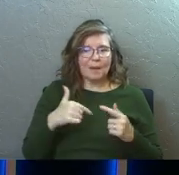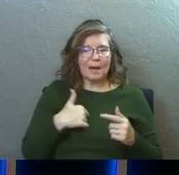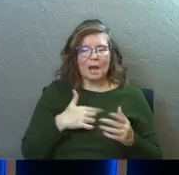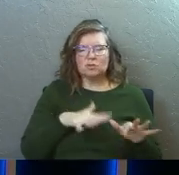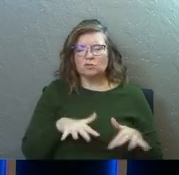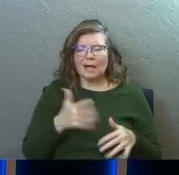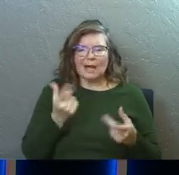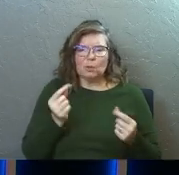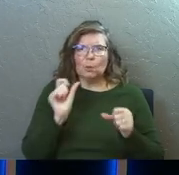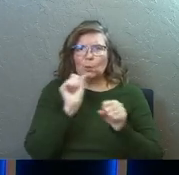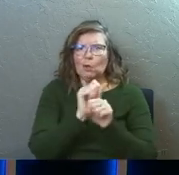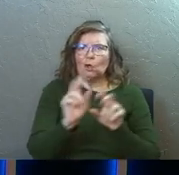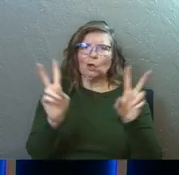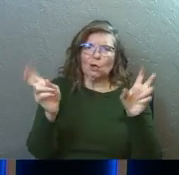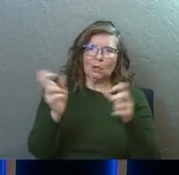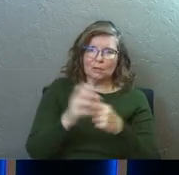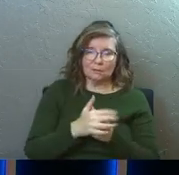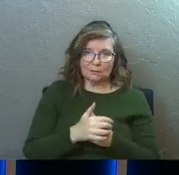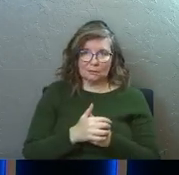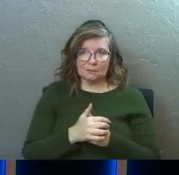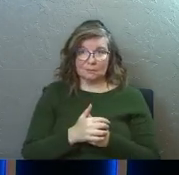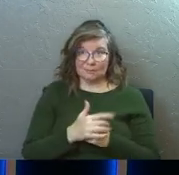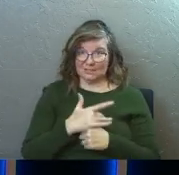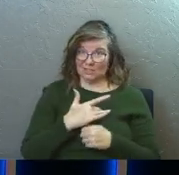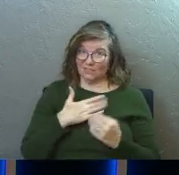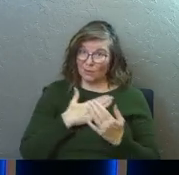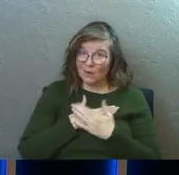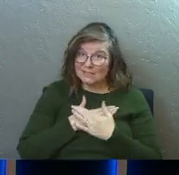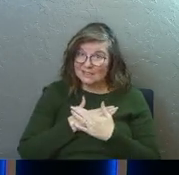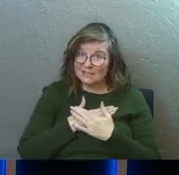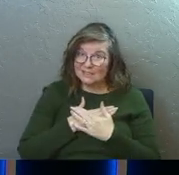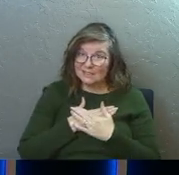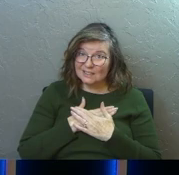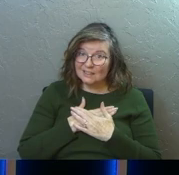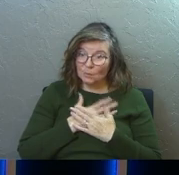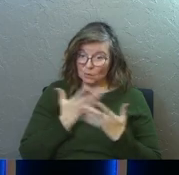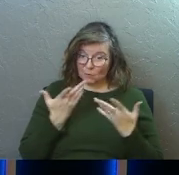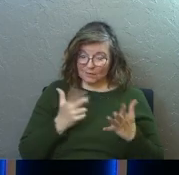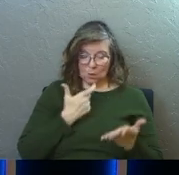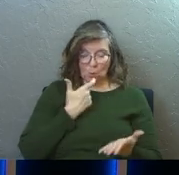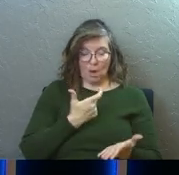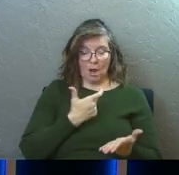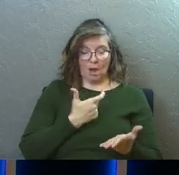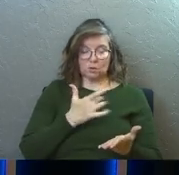just chill. didn't do work, though. Did you feel rested afterwards?